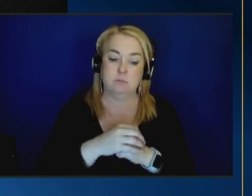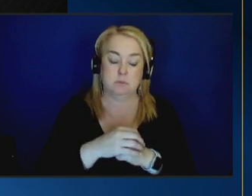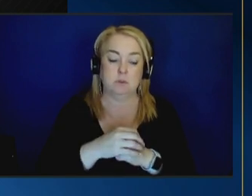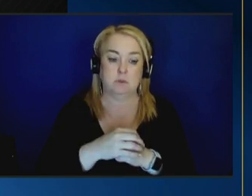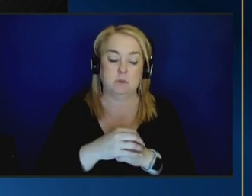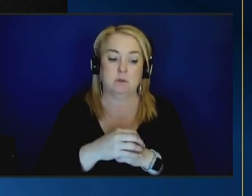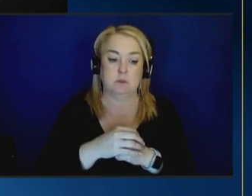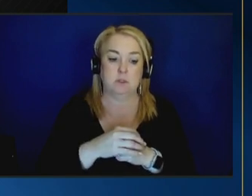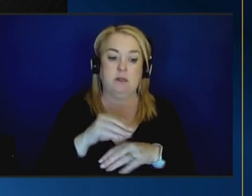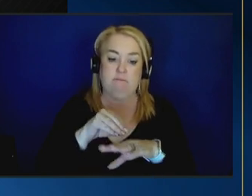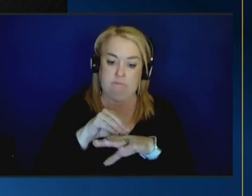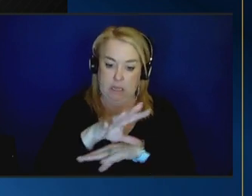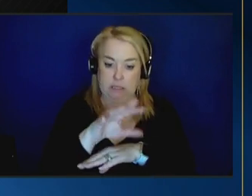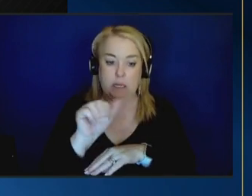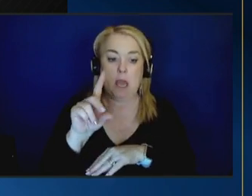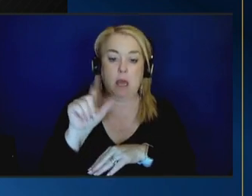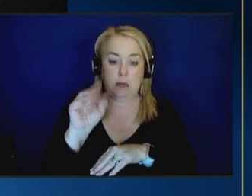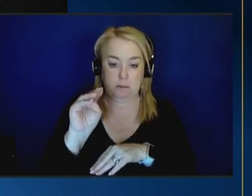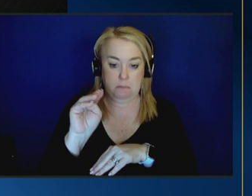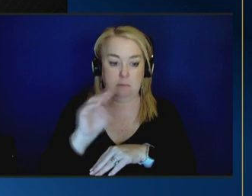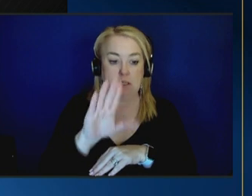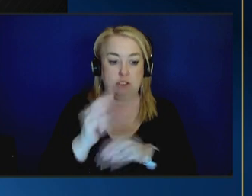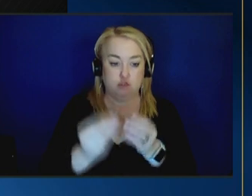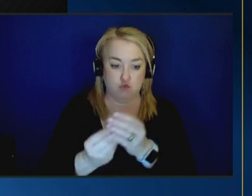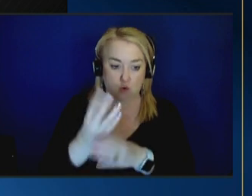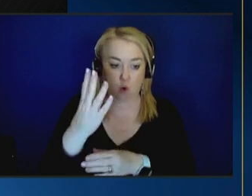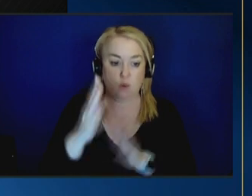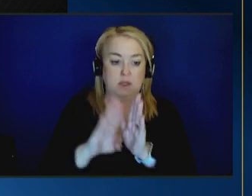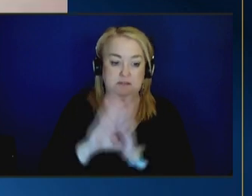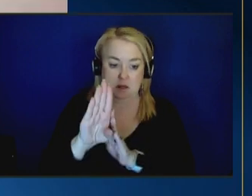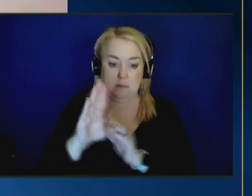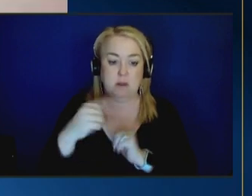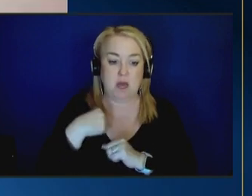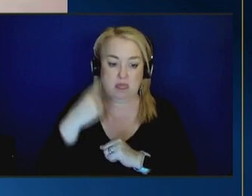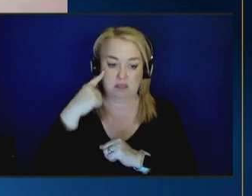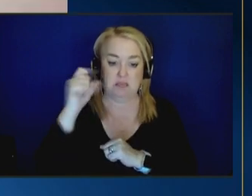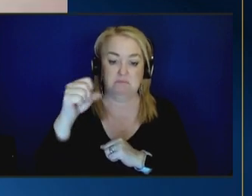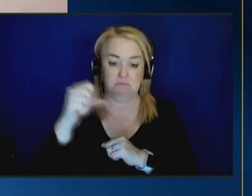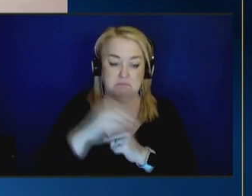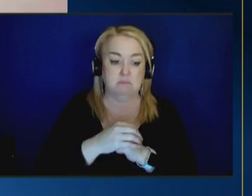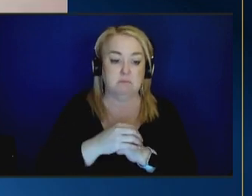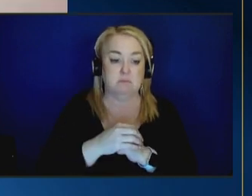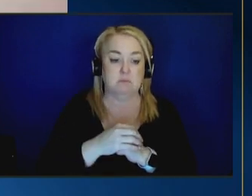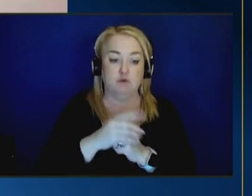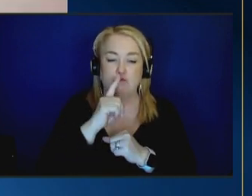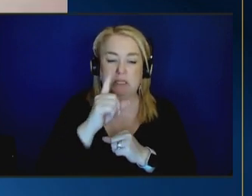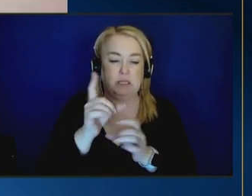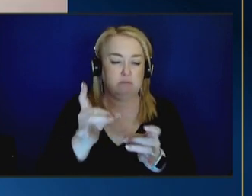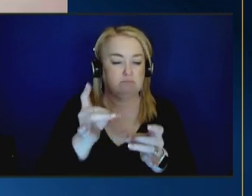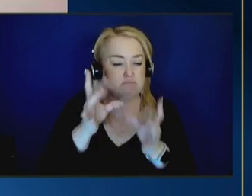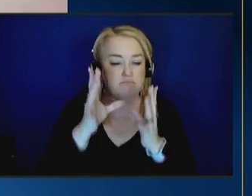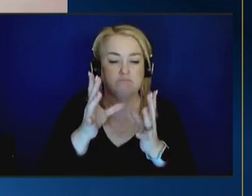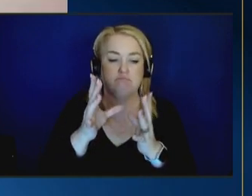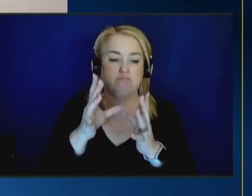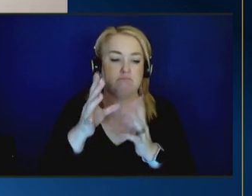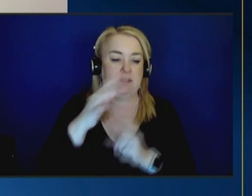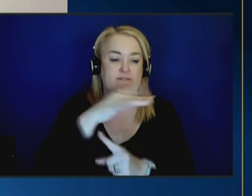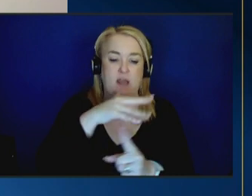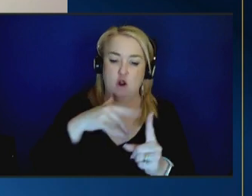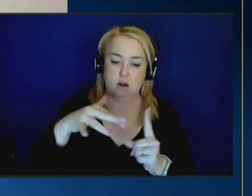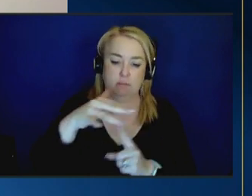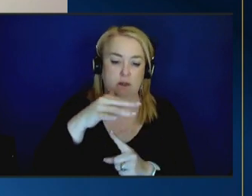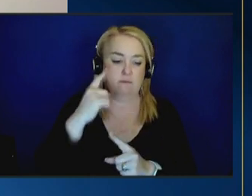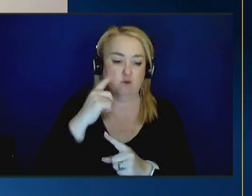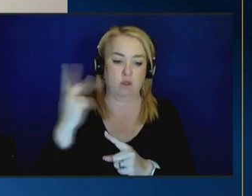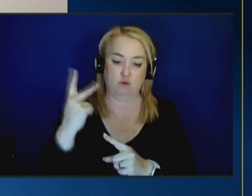adam's growth and development i think and it was a toxic environment for both of us yeah